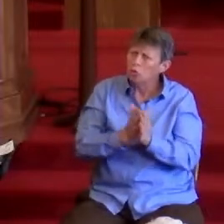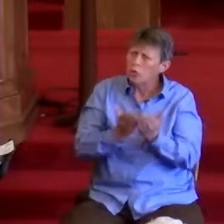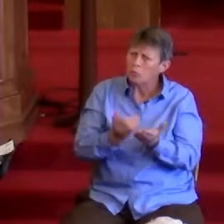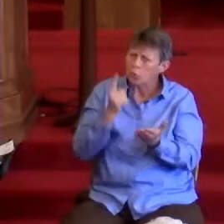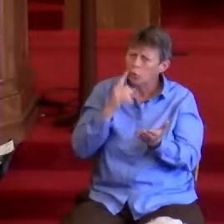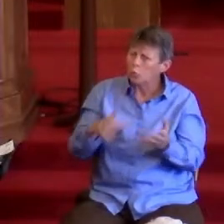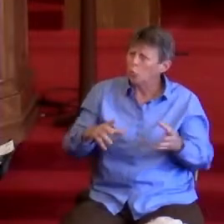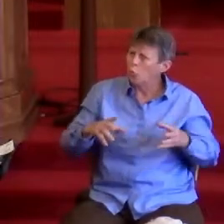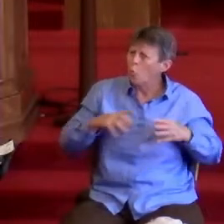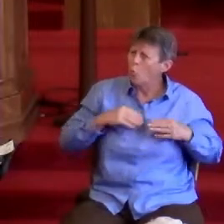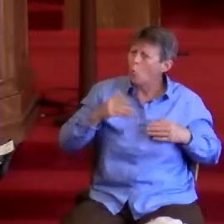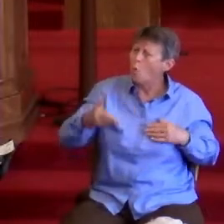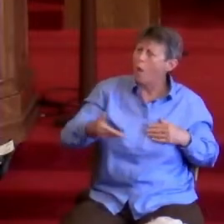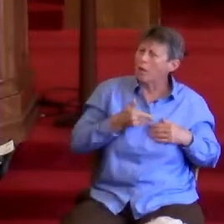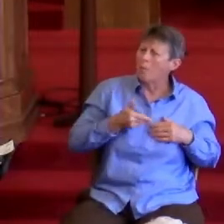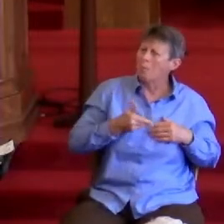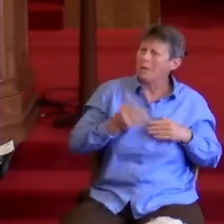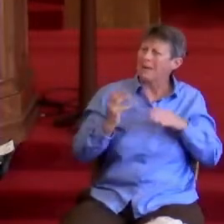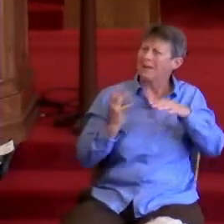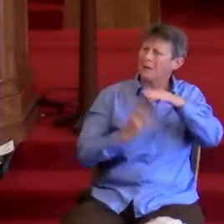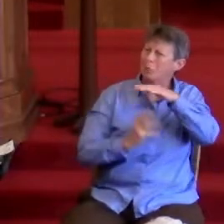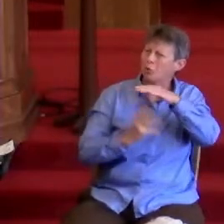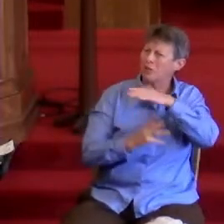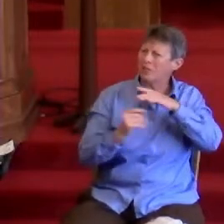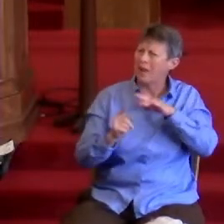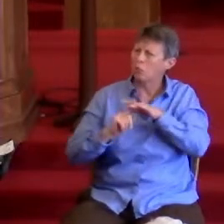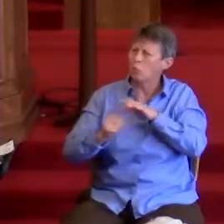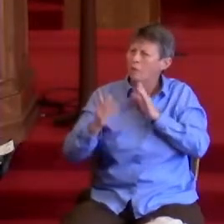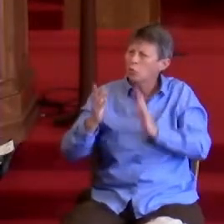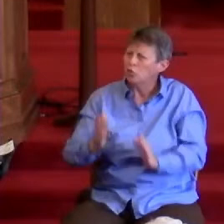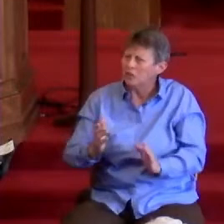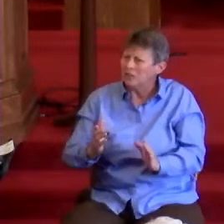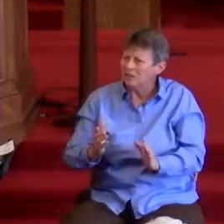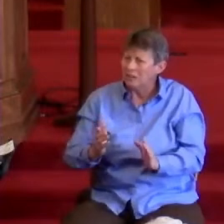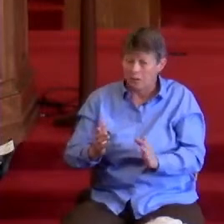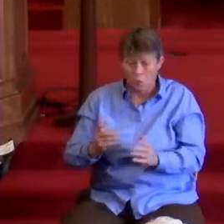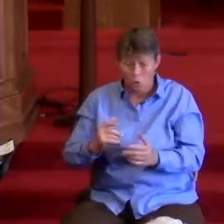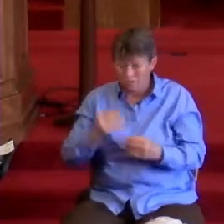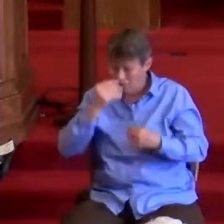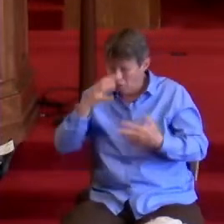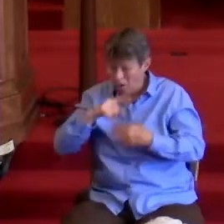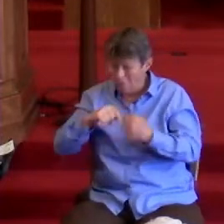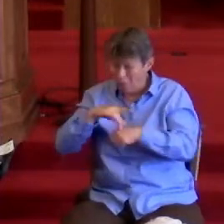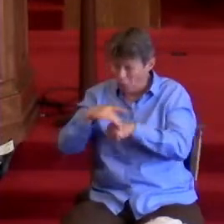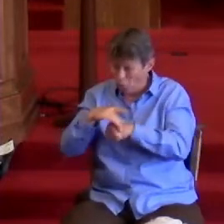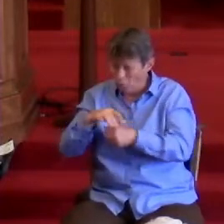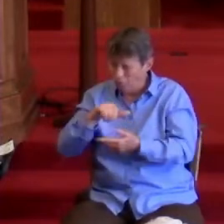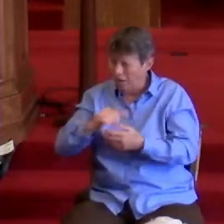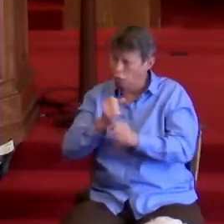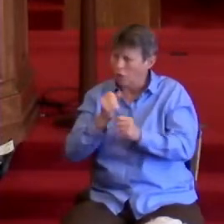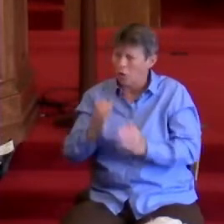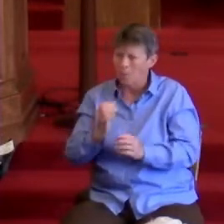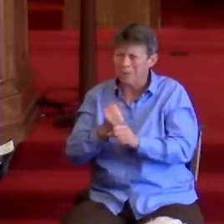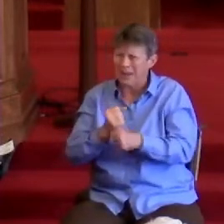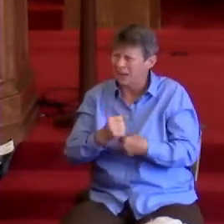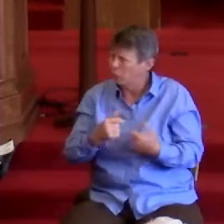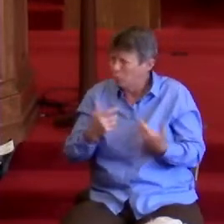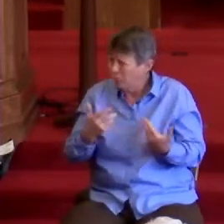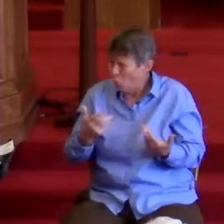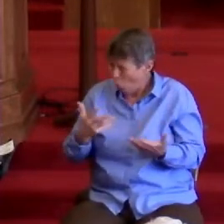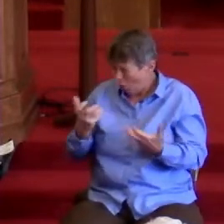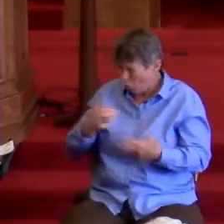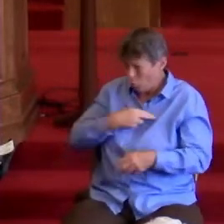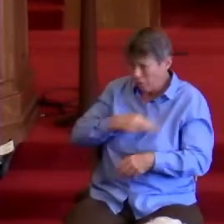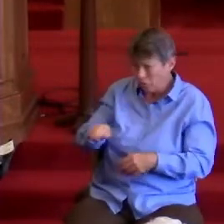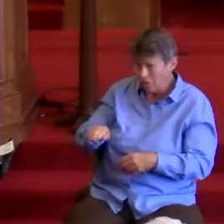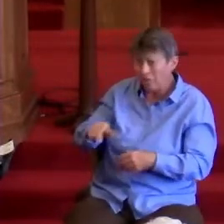refugees. That does not care about the earth their own creator made. Who wants a religion that does not celebrate